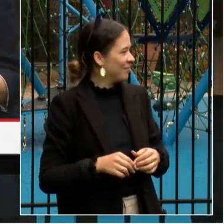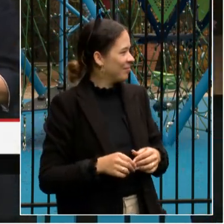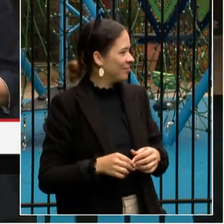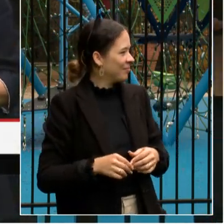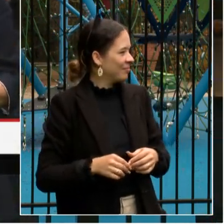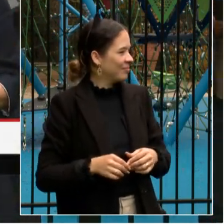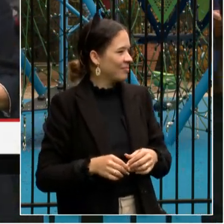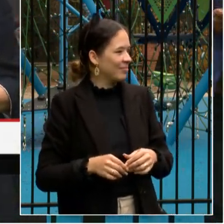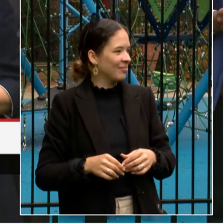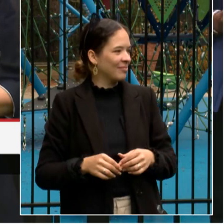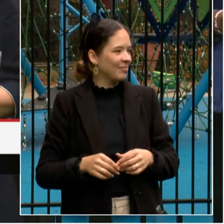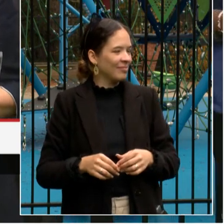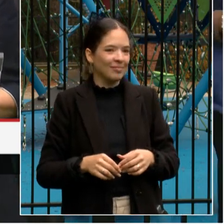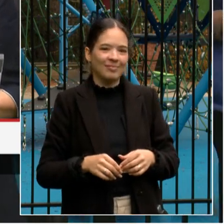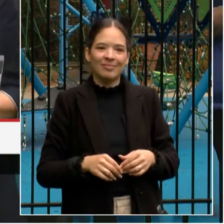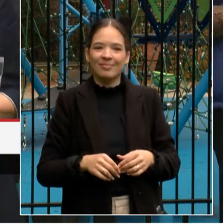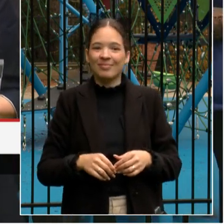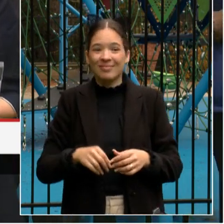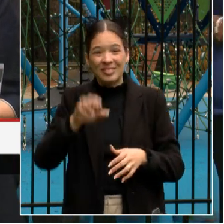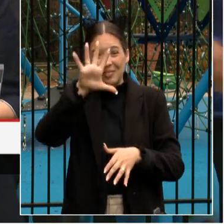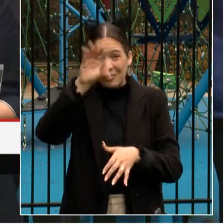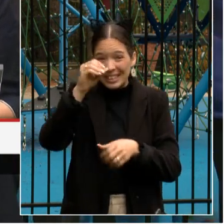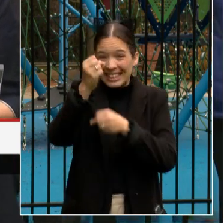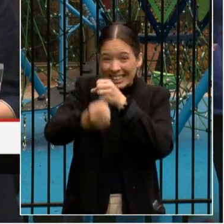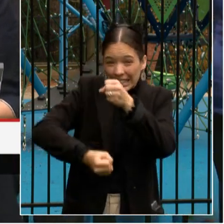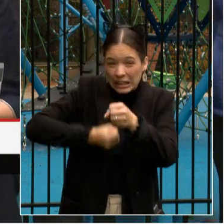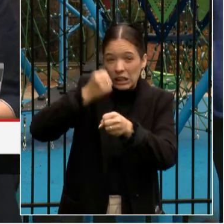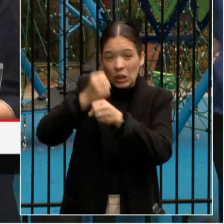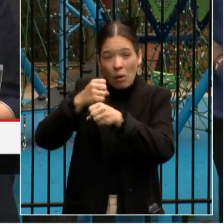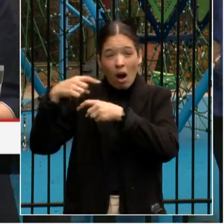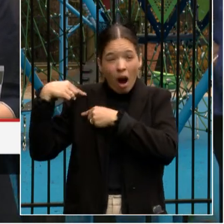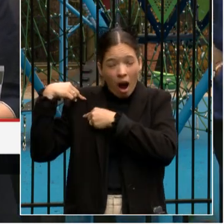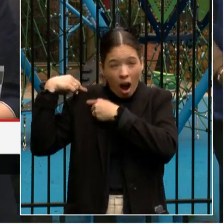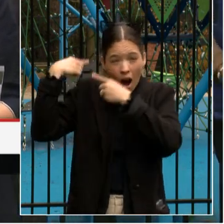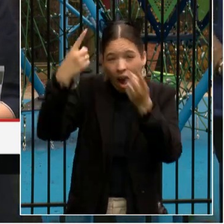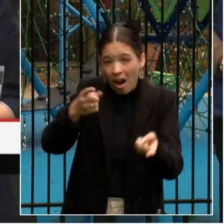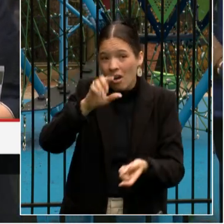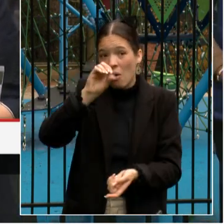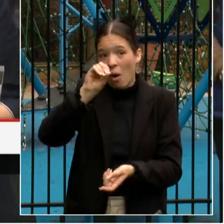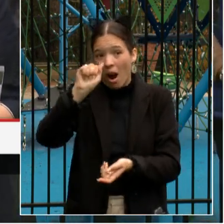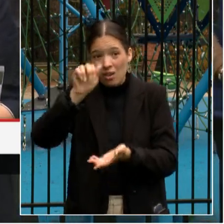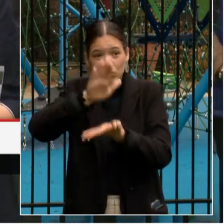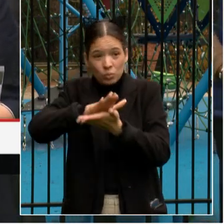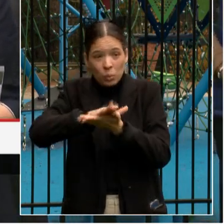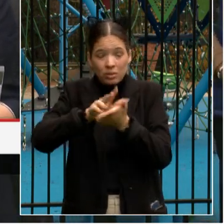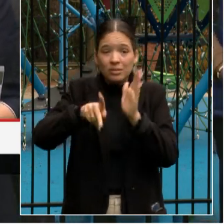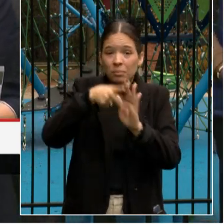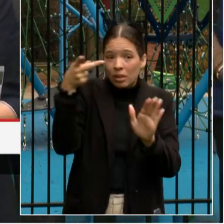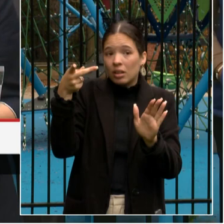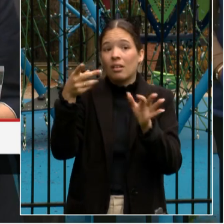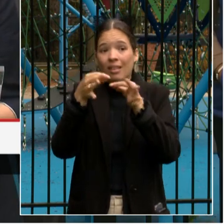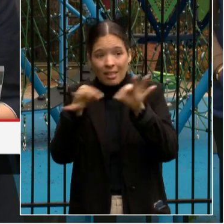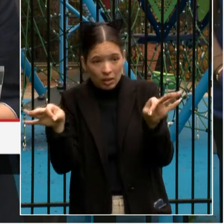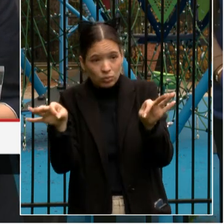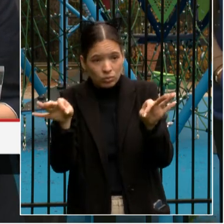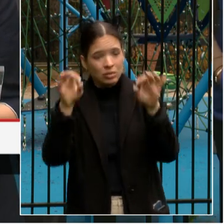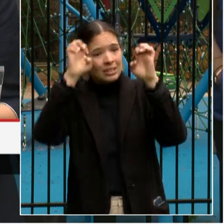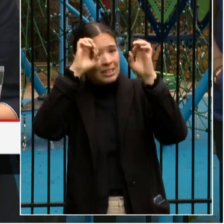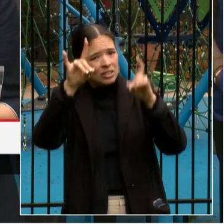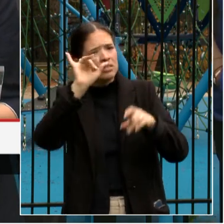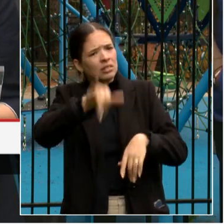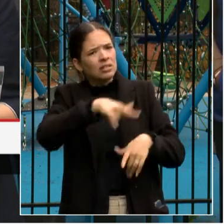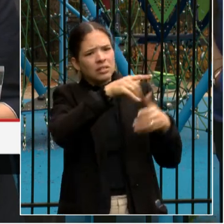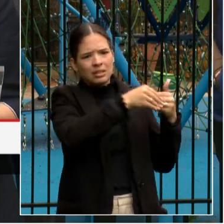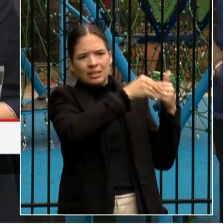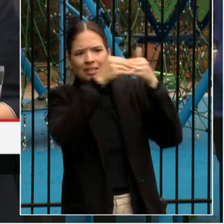For 50 years, Oyster Adams Bilingual School has served as a model for dual language education in the district. In 2020, we